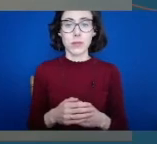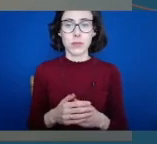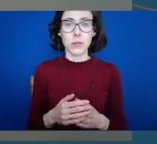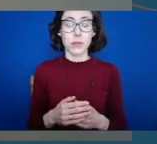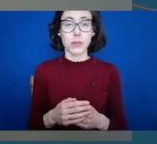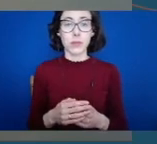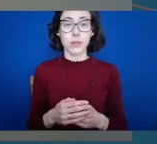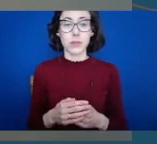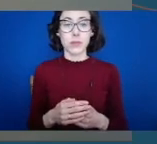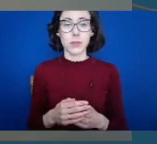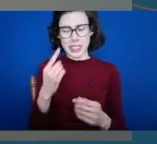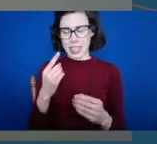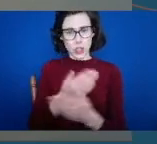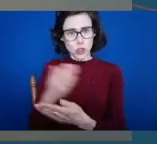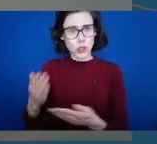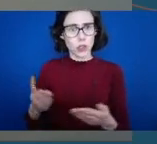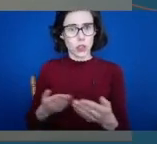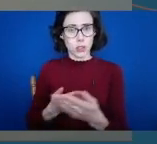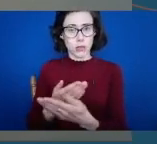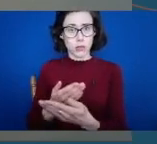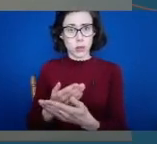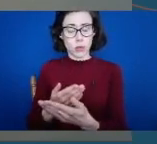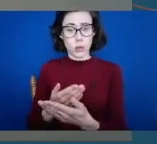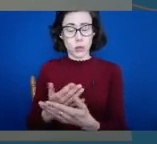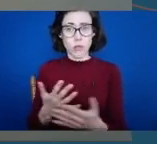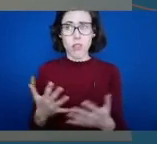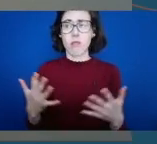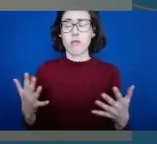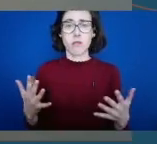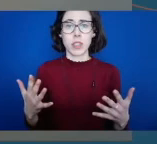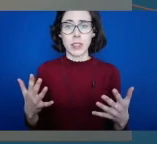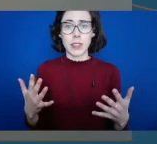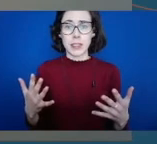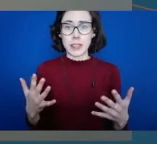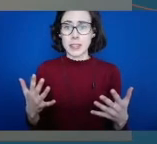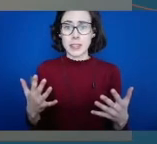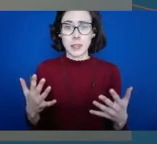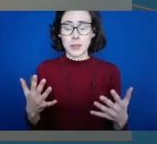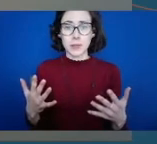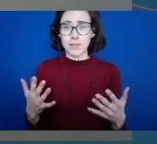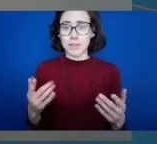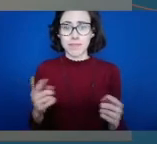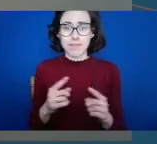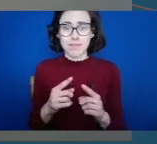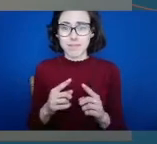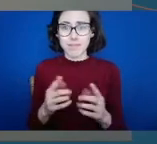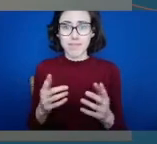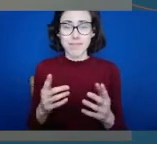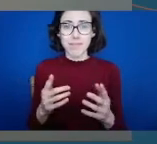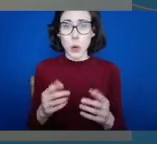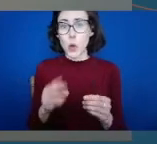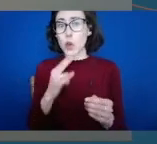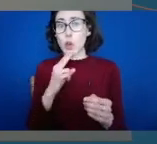discussions this morning that there's been a huge amount of that word that's been used across the sector and probably globally is that